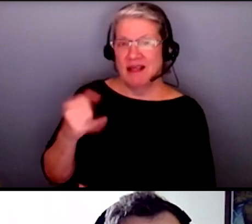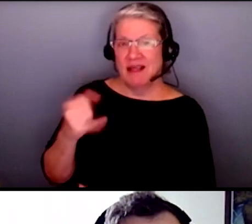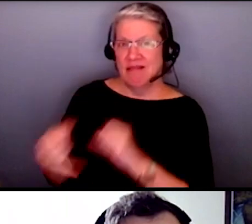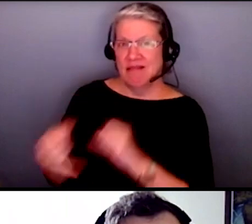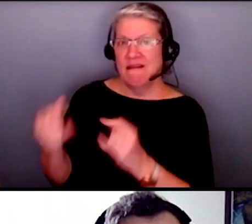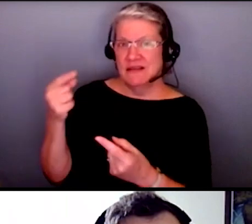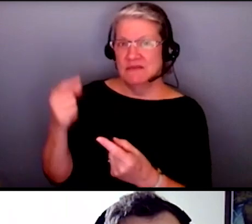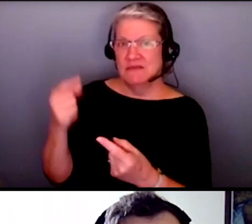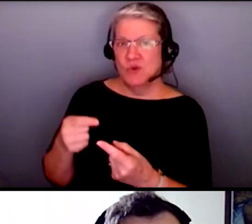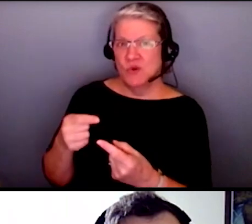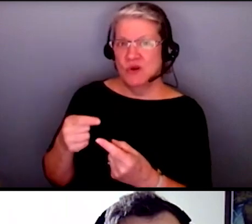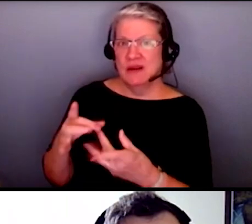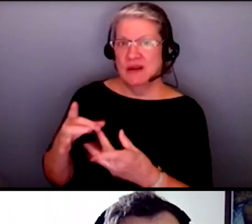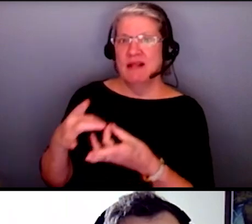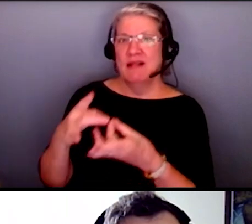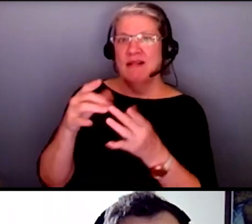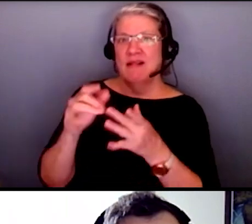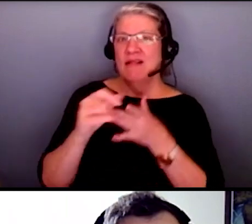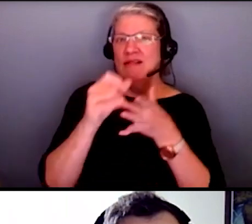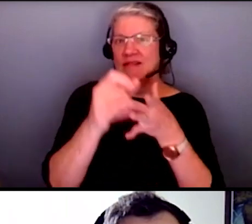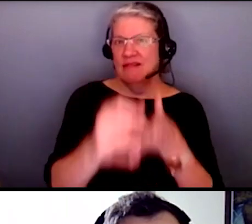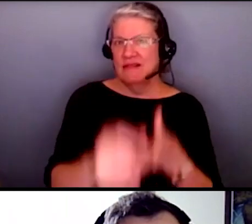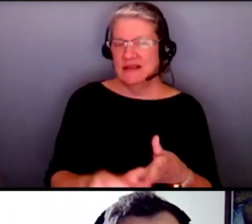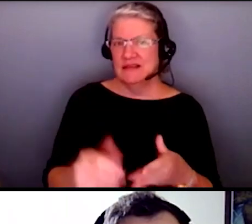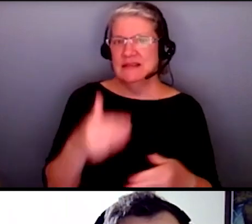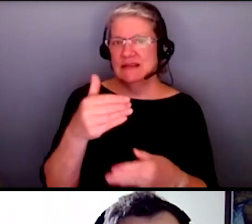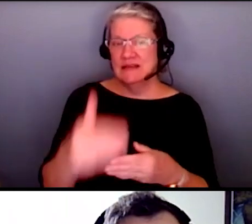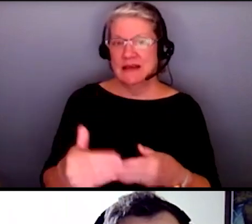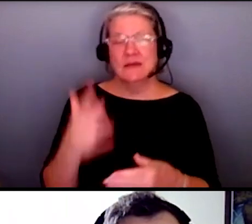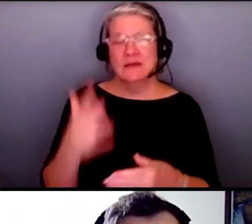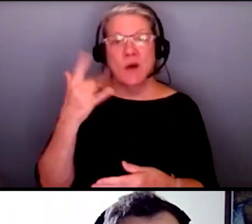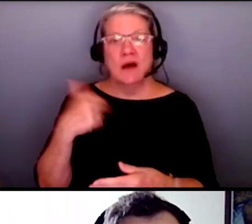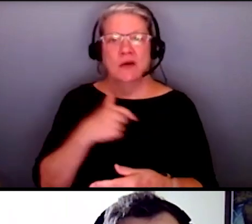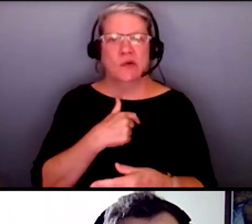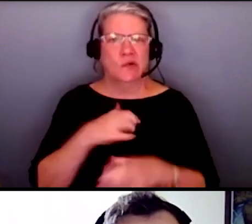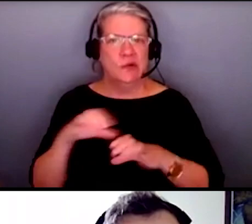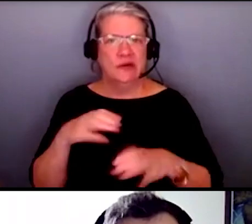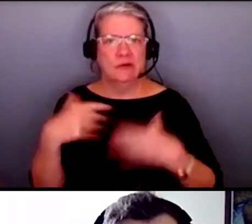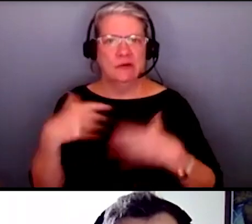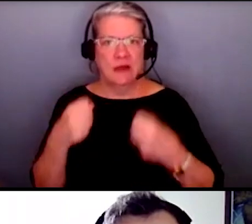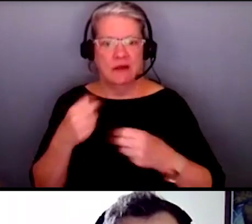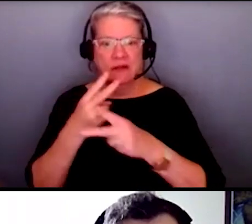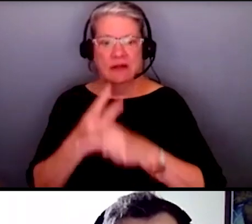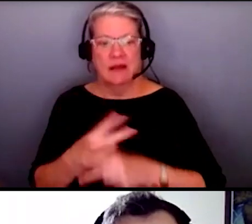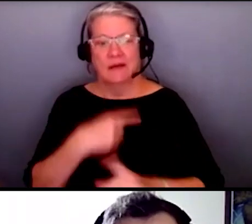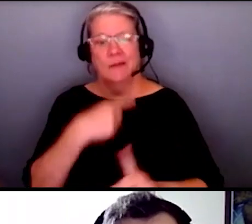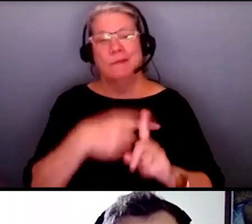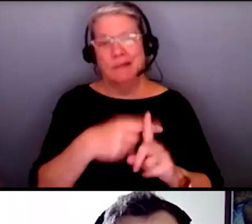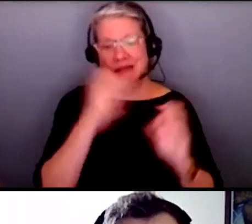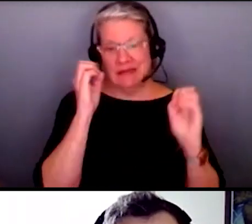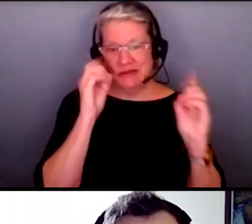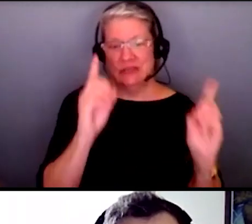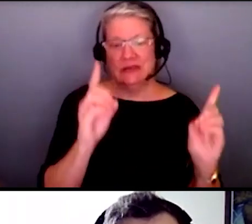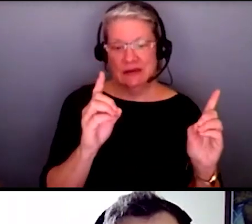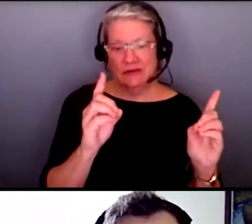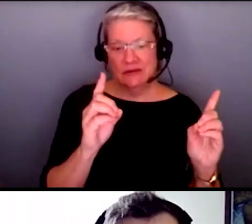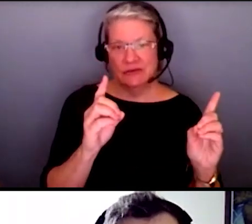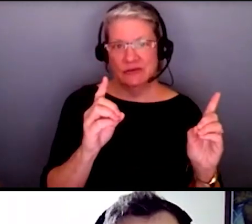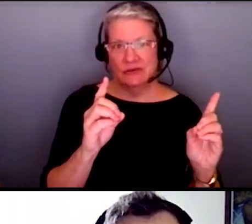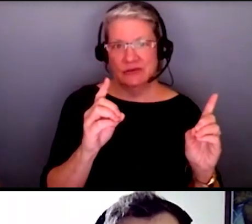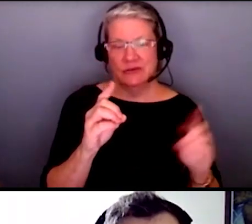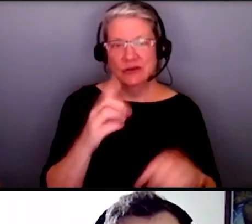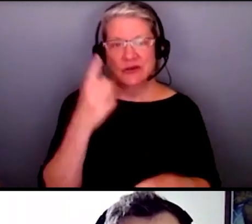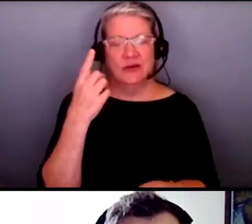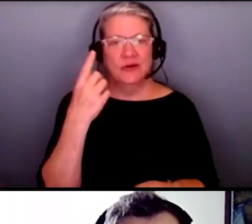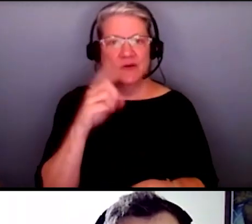leads to the other part of what we do here because we do both health care and education of future health care providers and I do